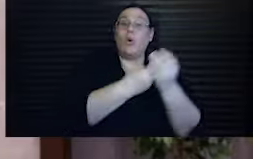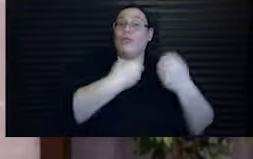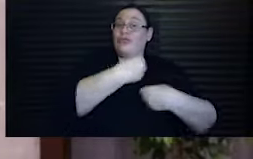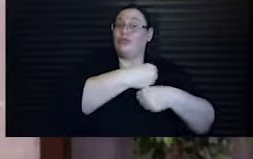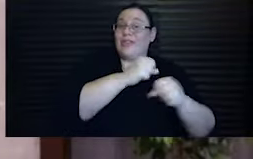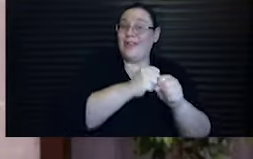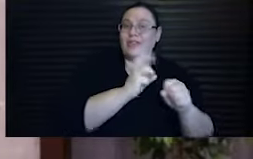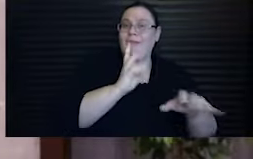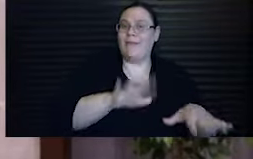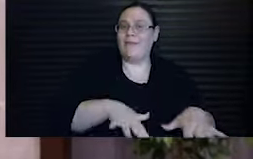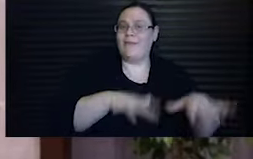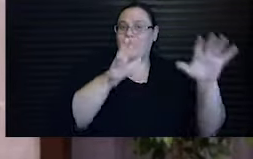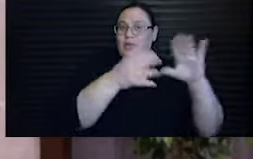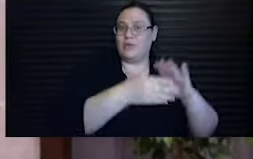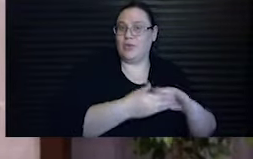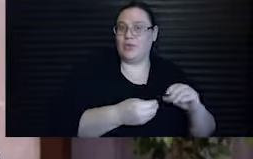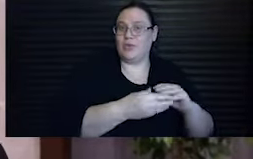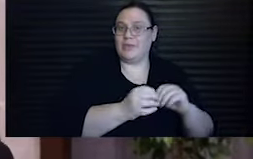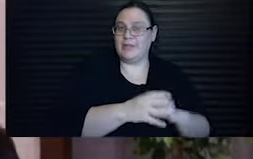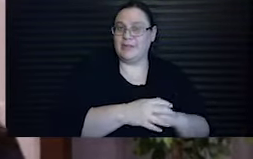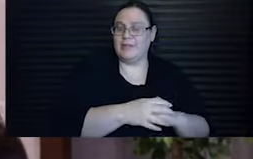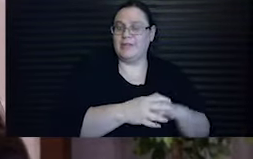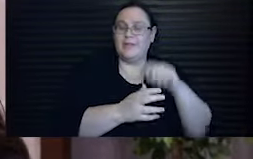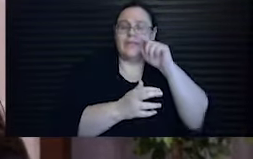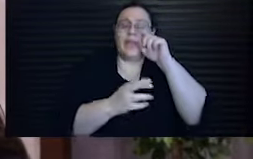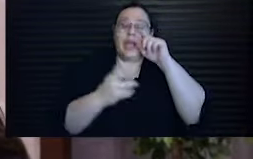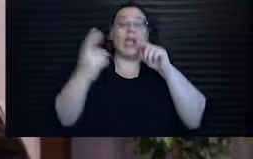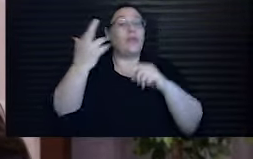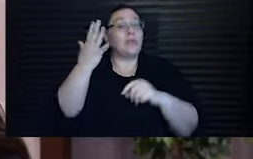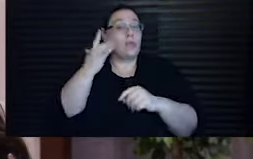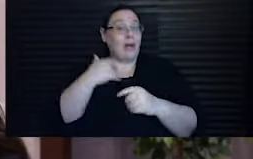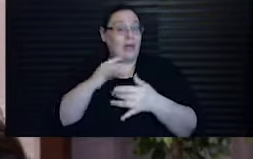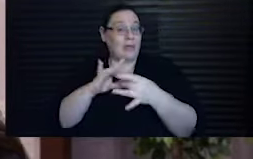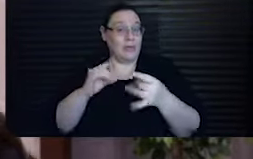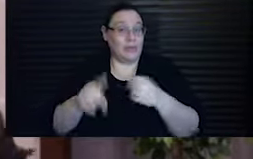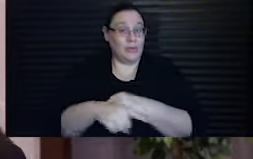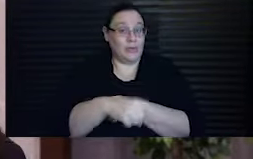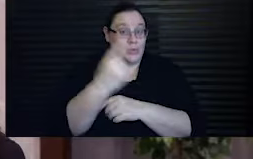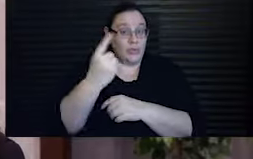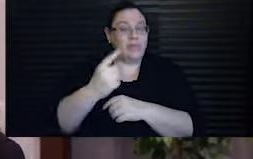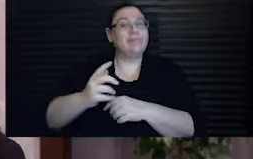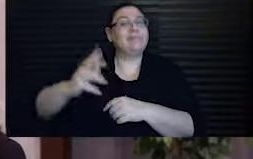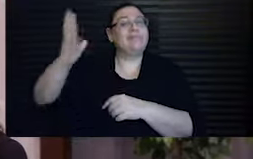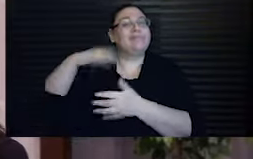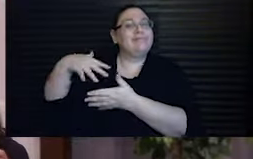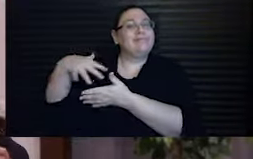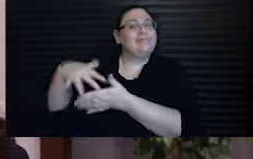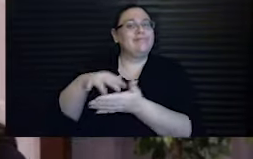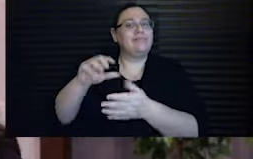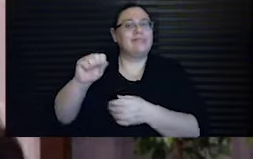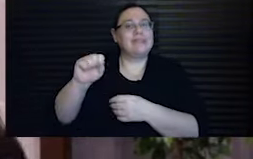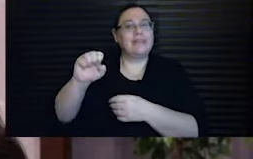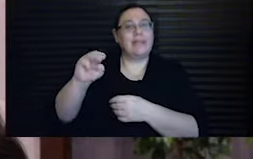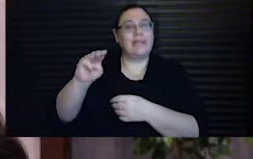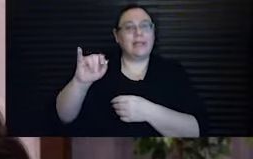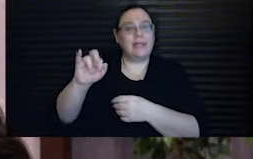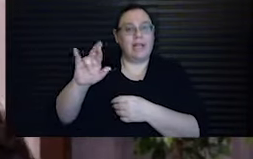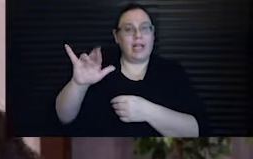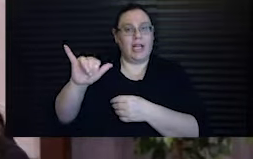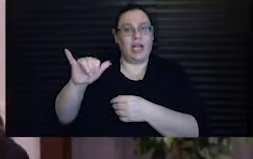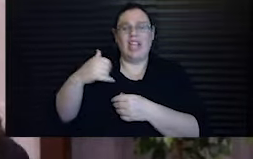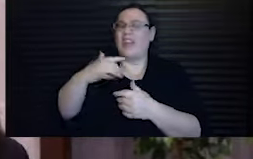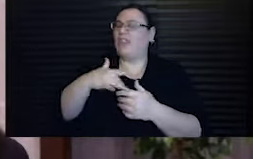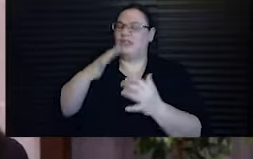in the book of Genesis. Now, the reason I'm talking about this today is because when I was in seminary, I was really convinced